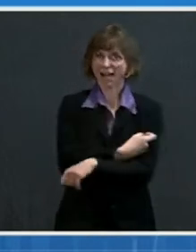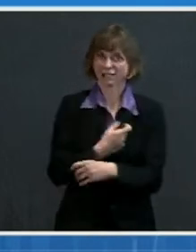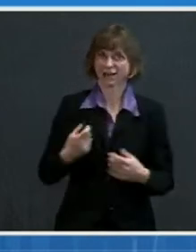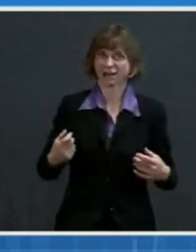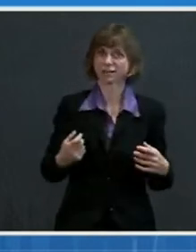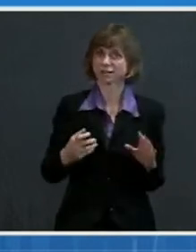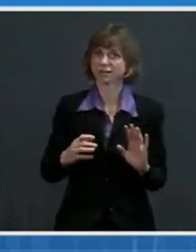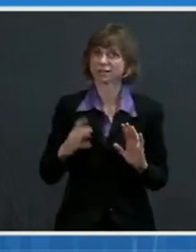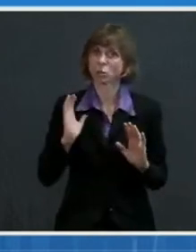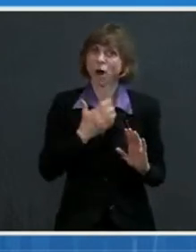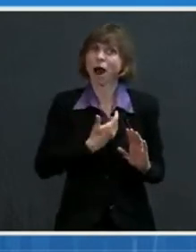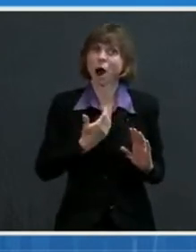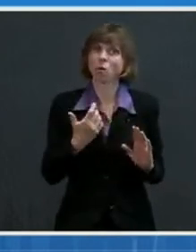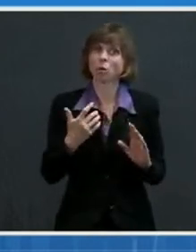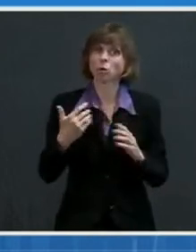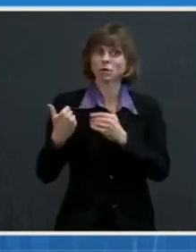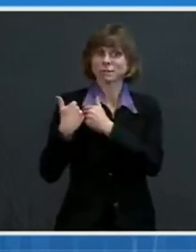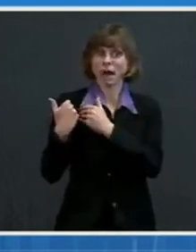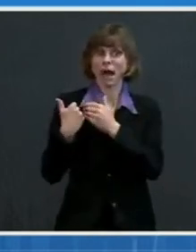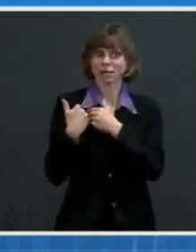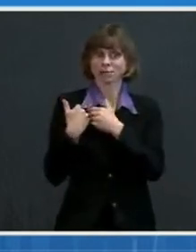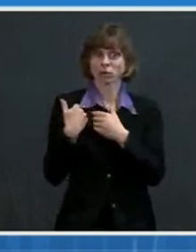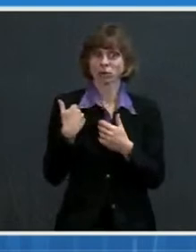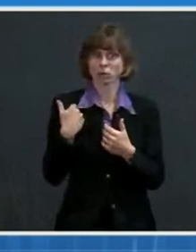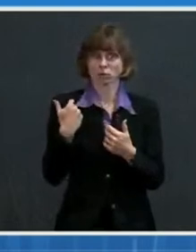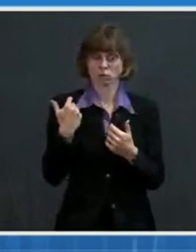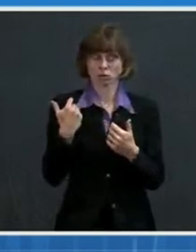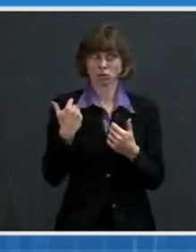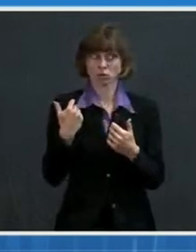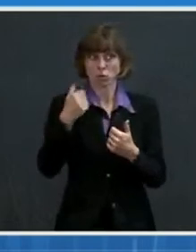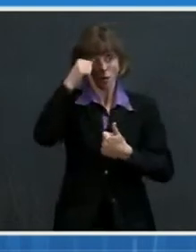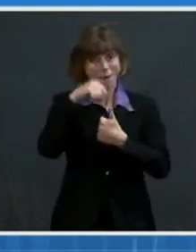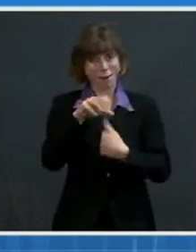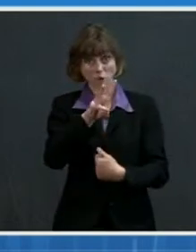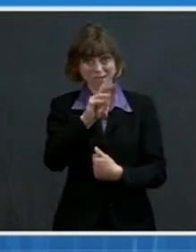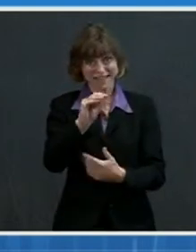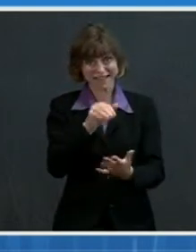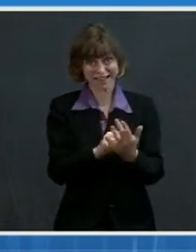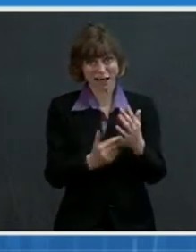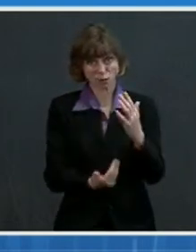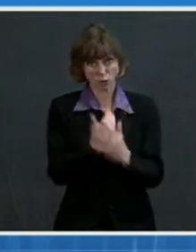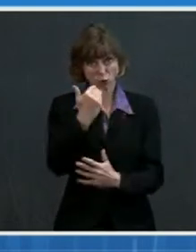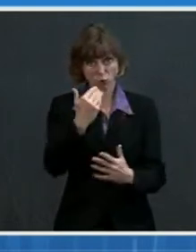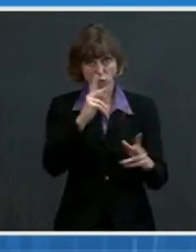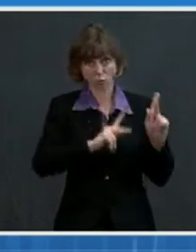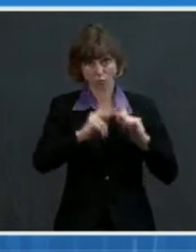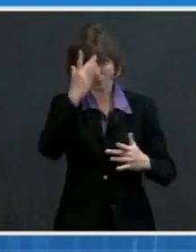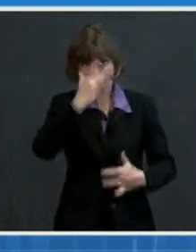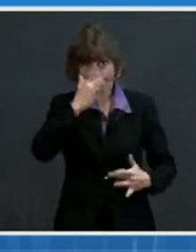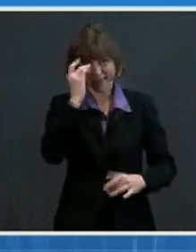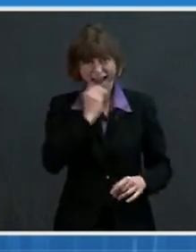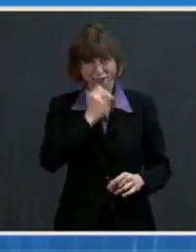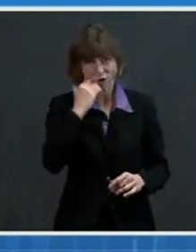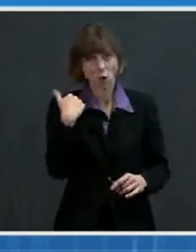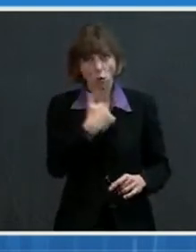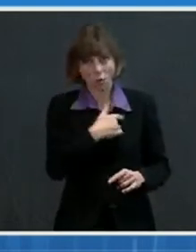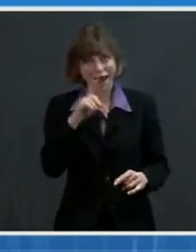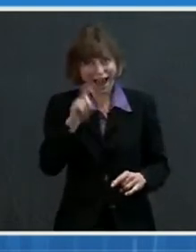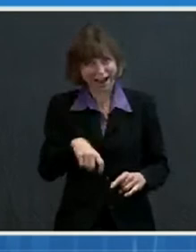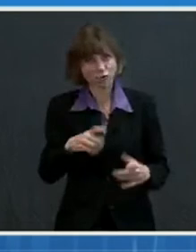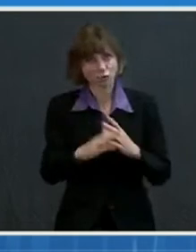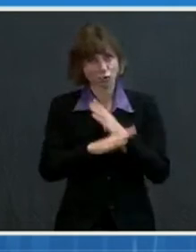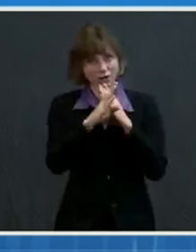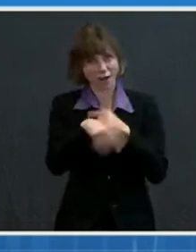make sure in the context of 60,000 new cases a day that, um, we protect those who remain unvaccinated and remain